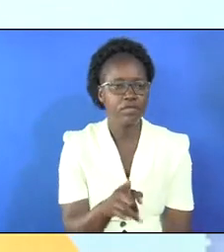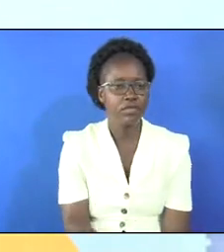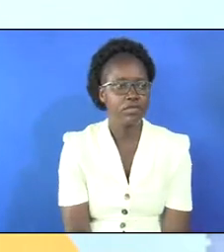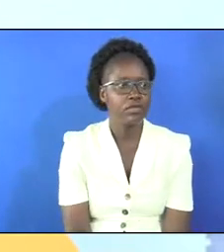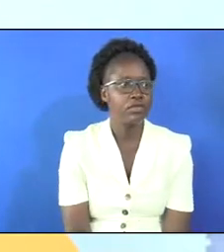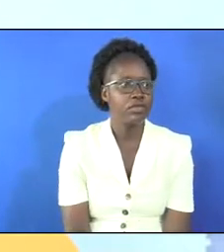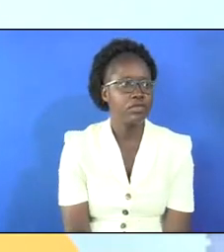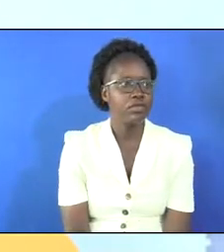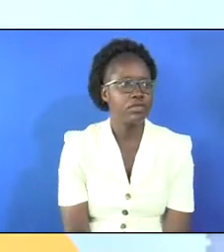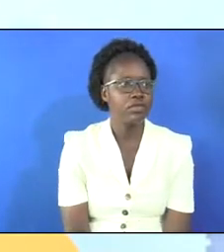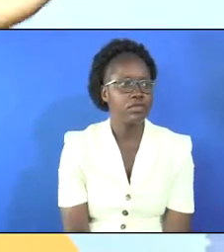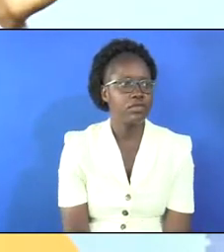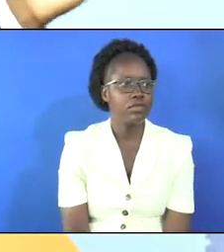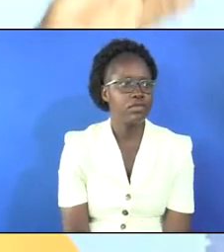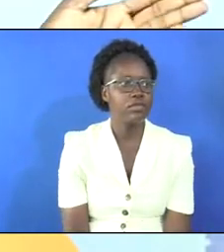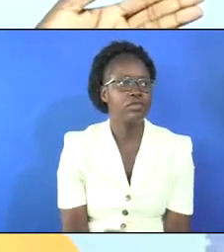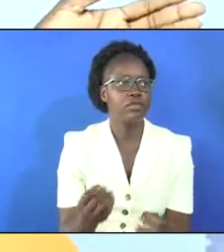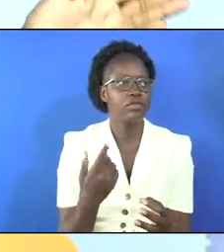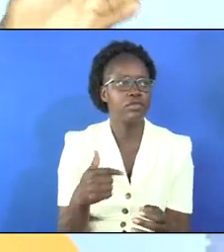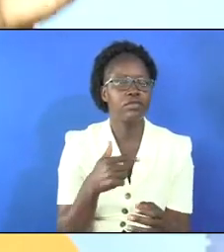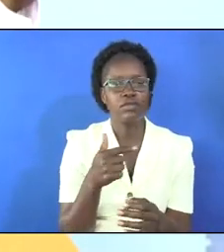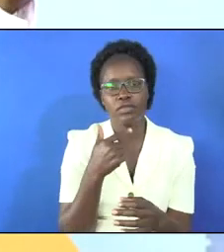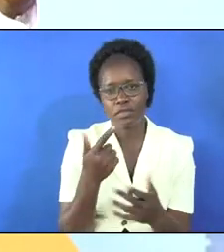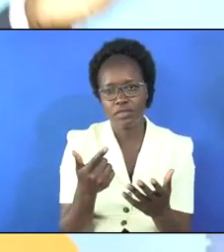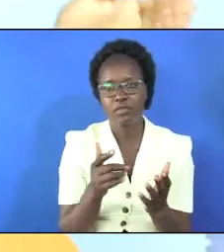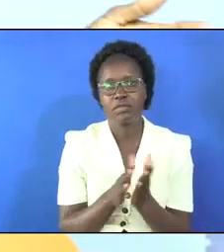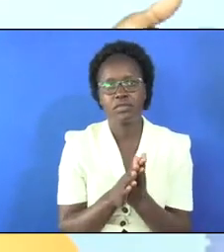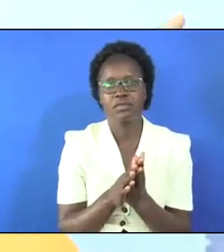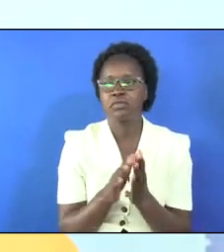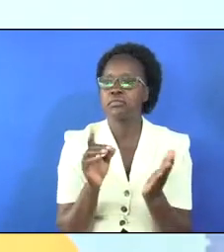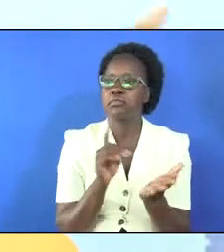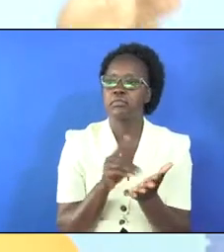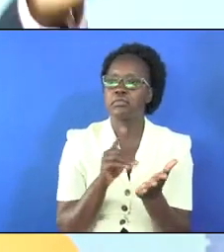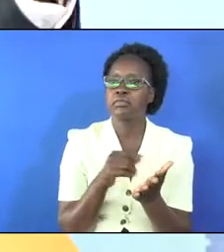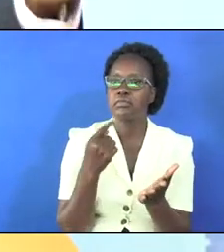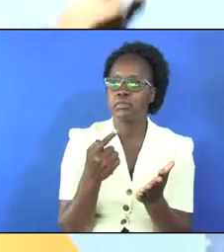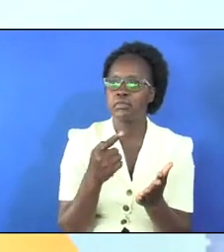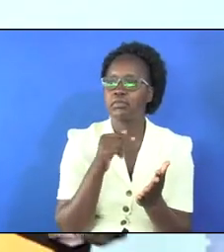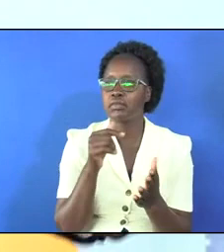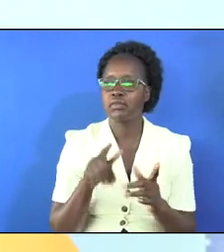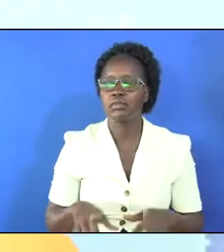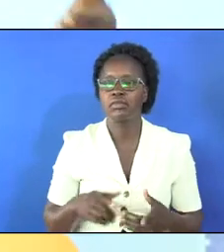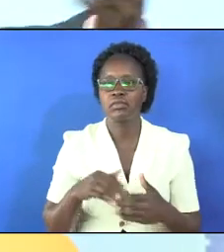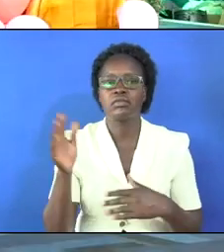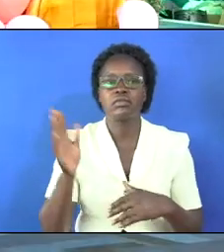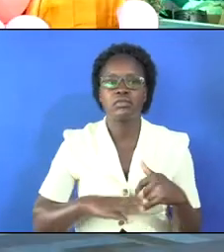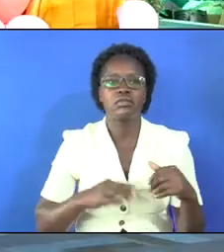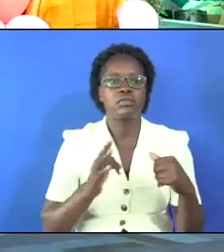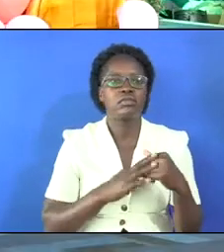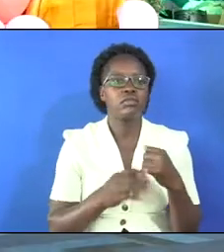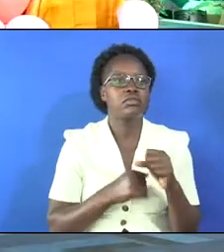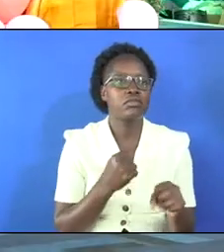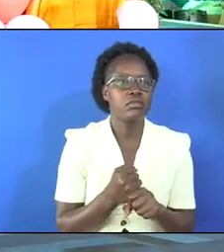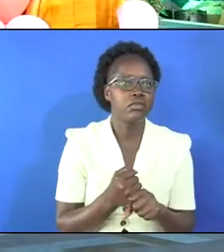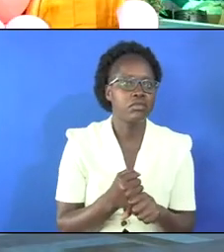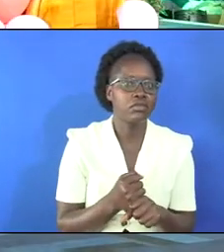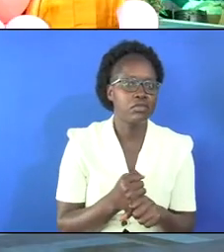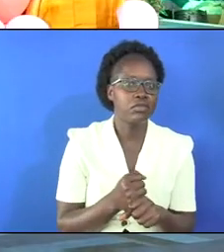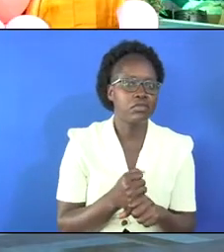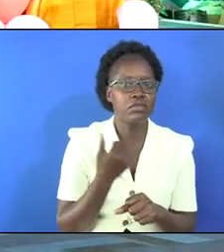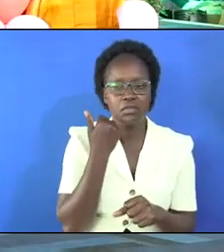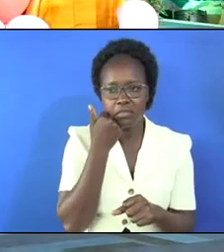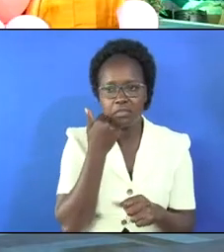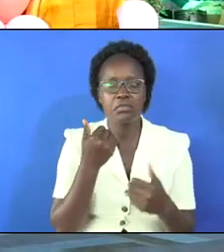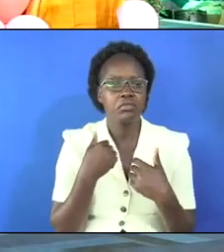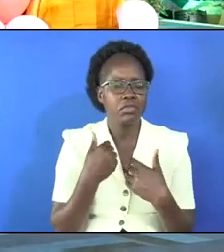and many of us say oh the doctor told me that i will not live for more than eight years with this